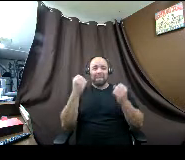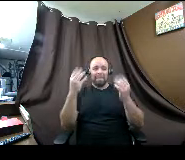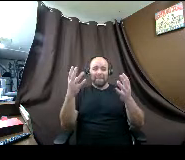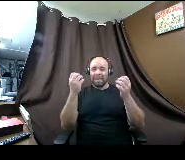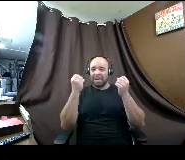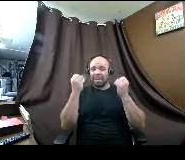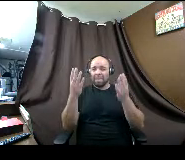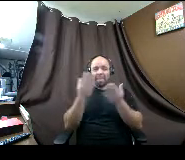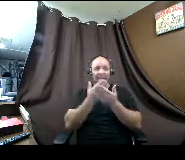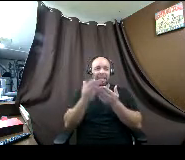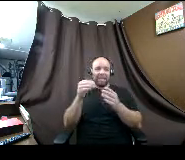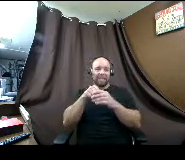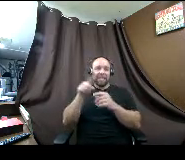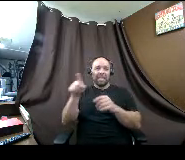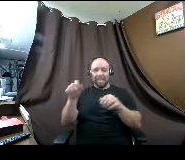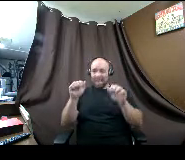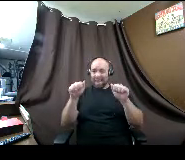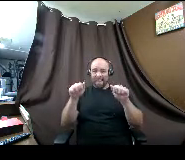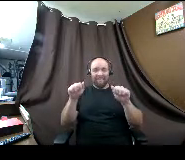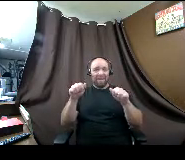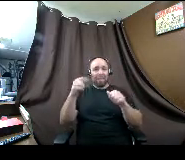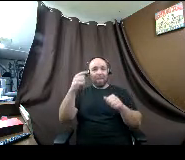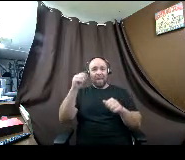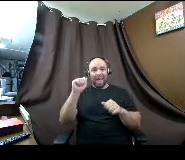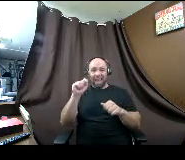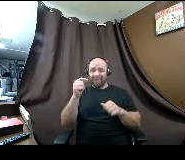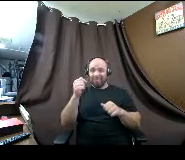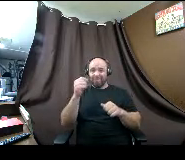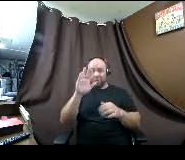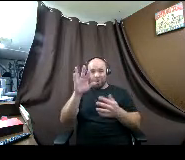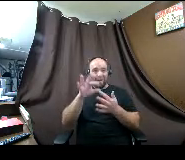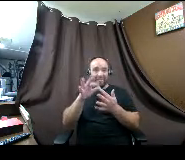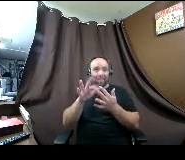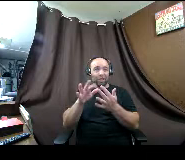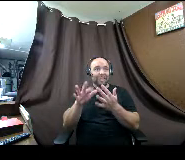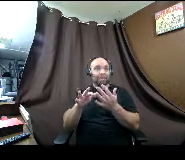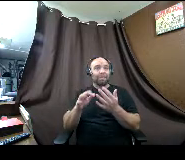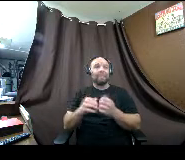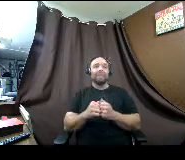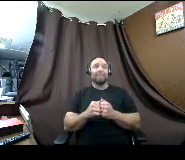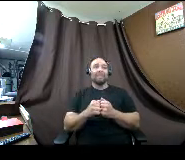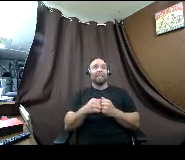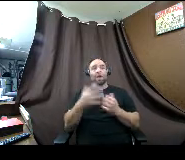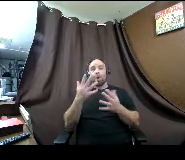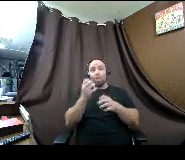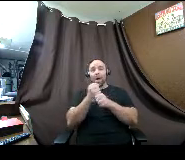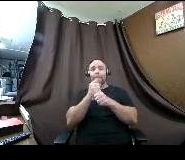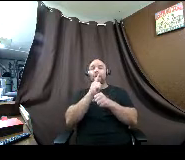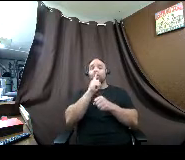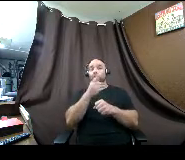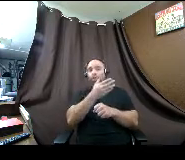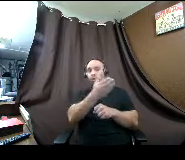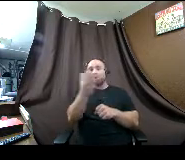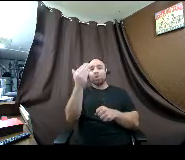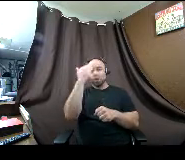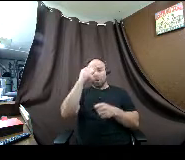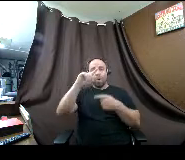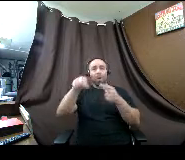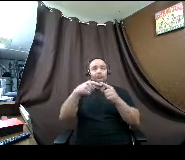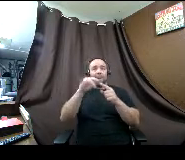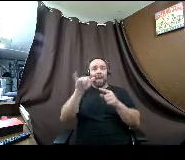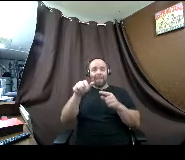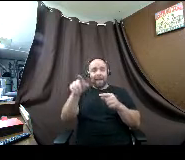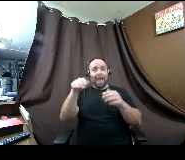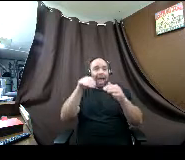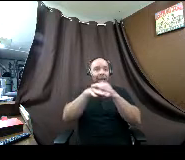it's available at your fingertips um and we want to make sure that you know about that resource that you're accessing it